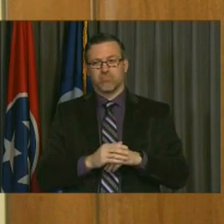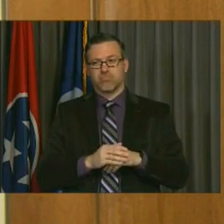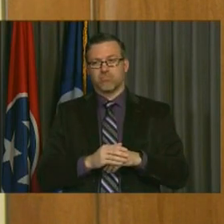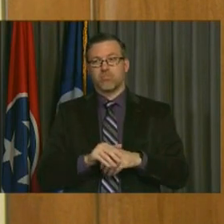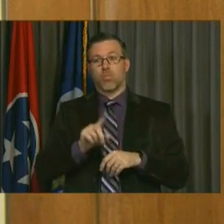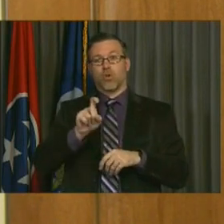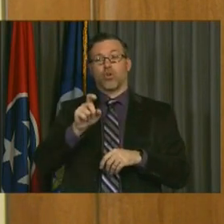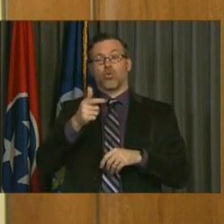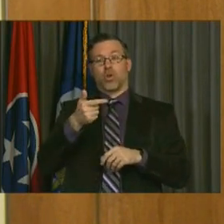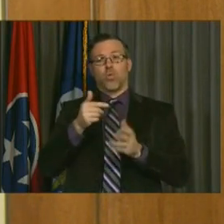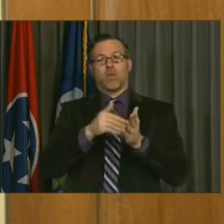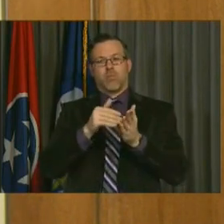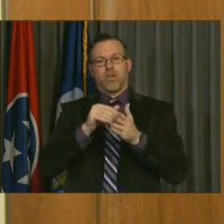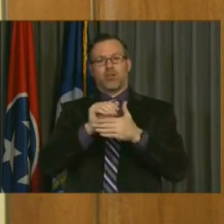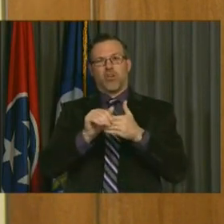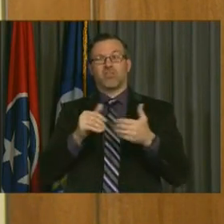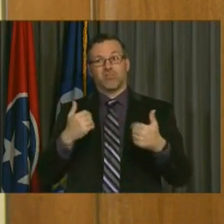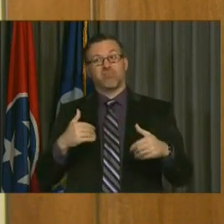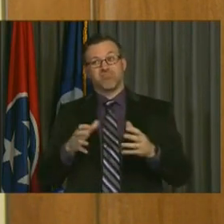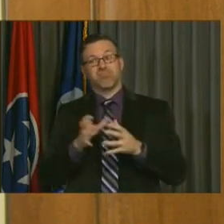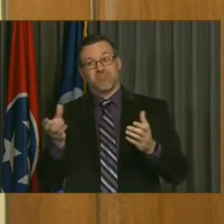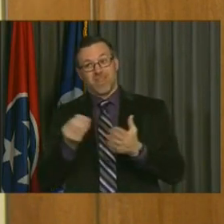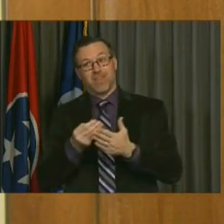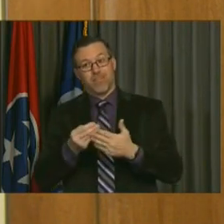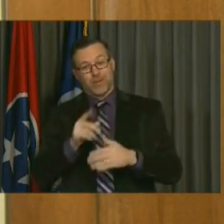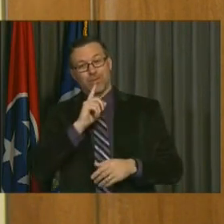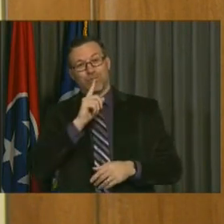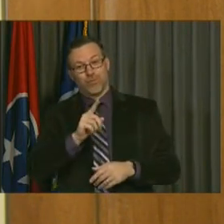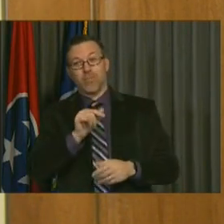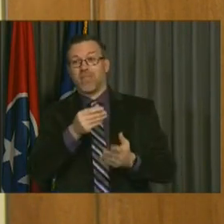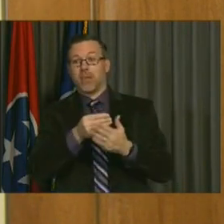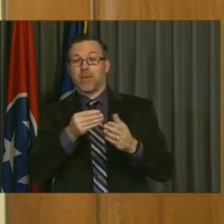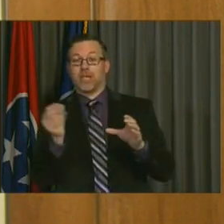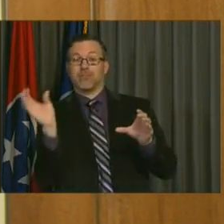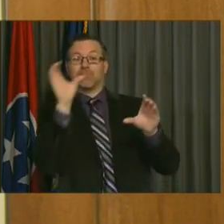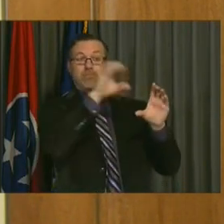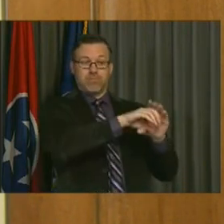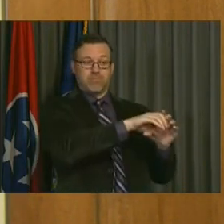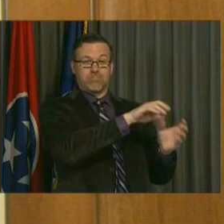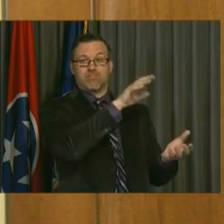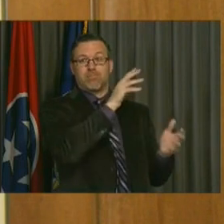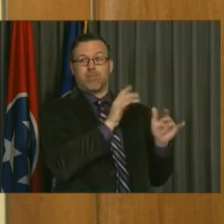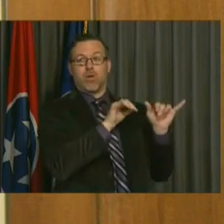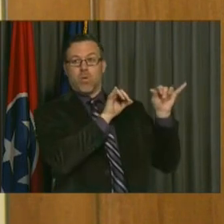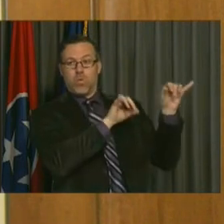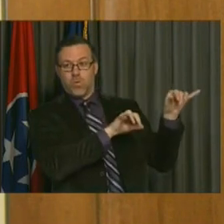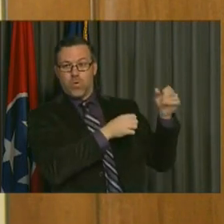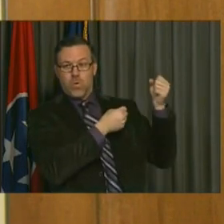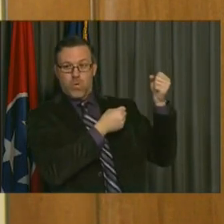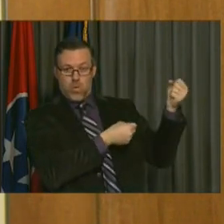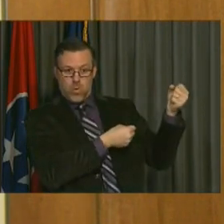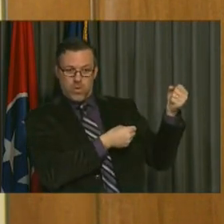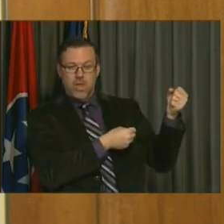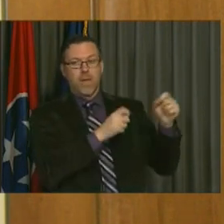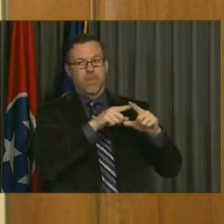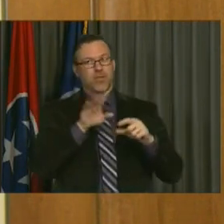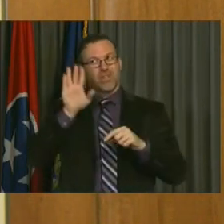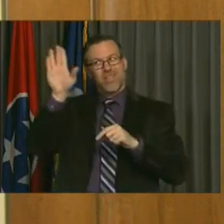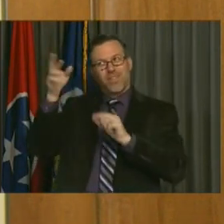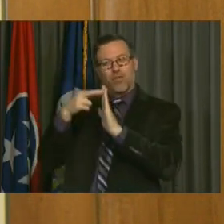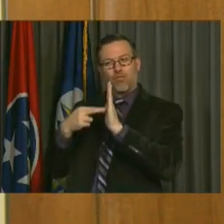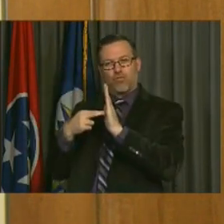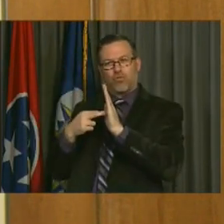Unfortunately, it does sit there for a little bit because the original guidelines actually did prohibit a few things and particularly